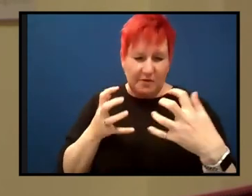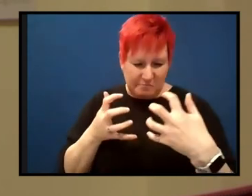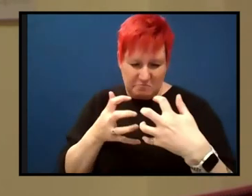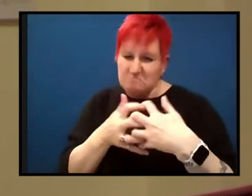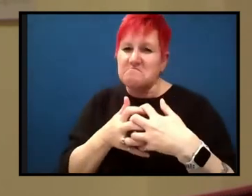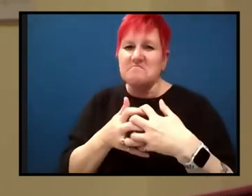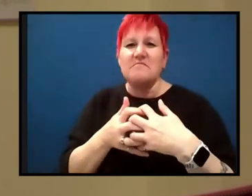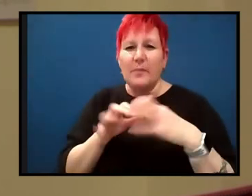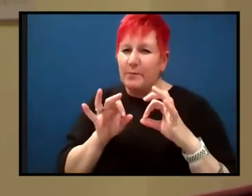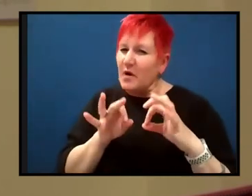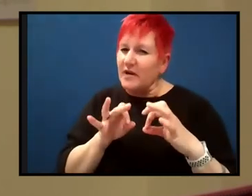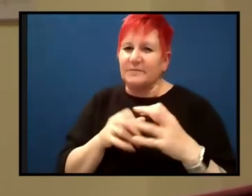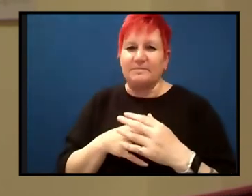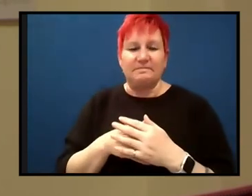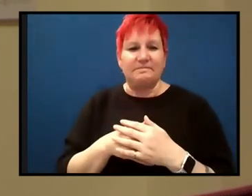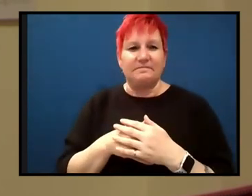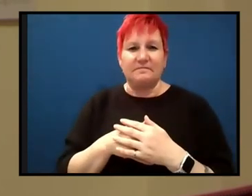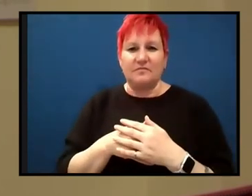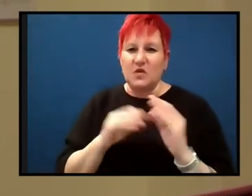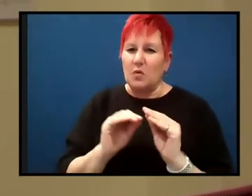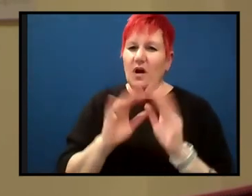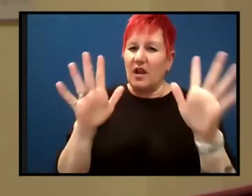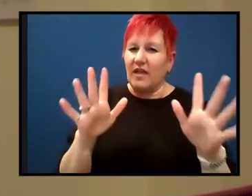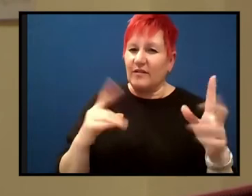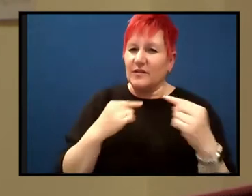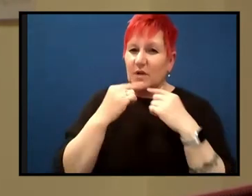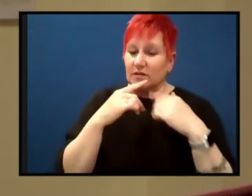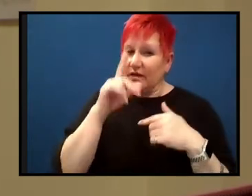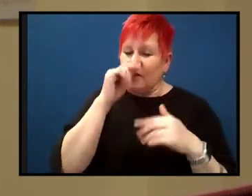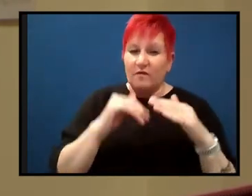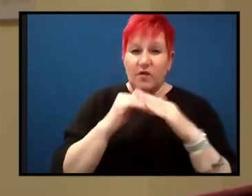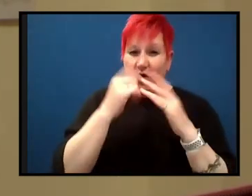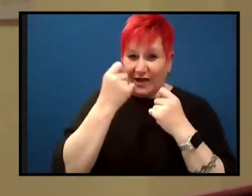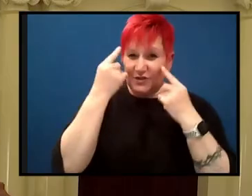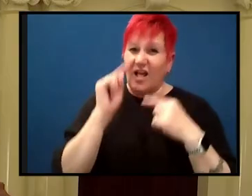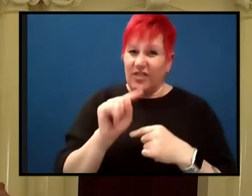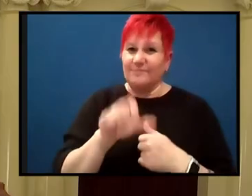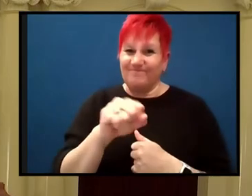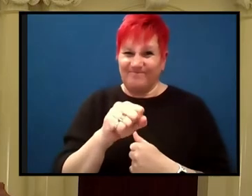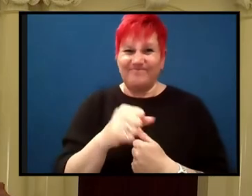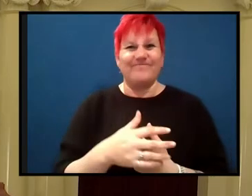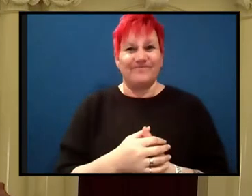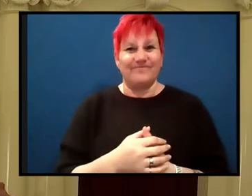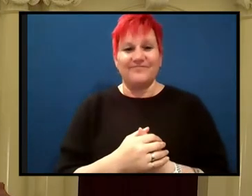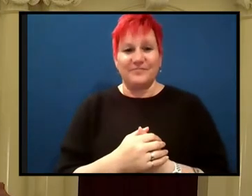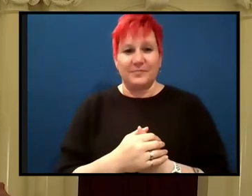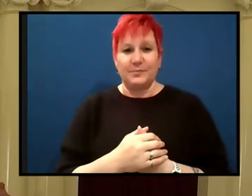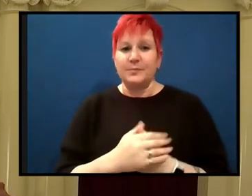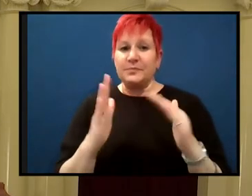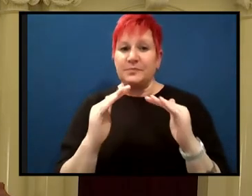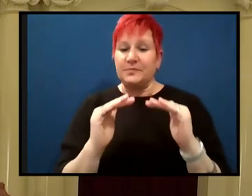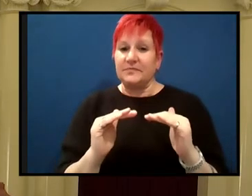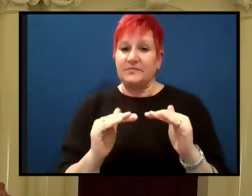explanation. So yeah, we can, we can understand that. Yeah, quite well. Great question from Nick. Uh, now we've got